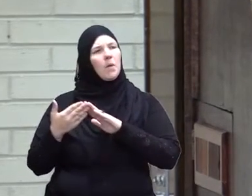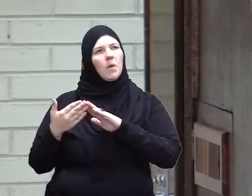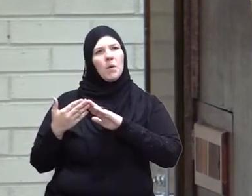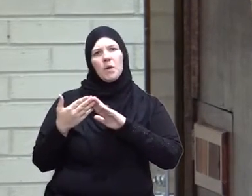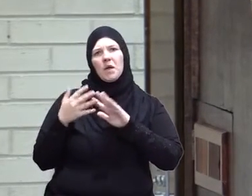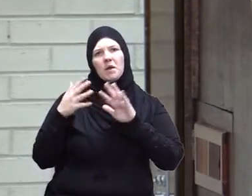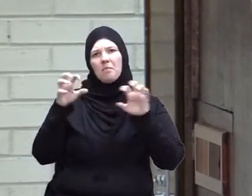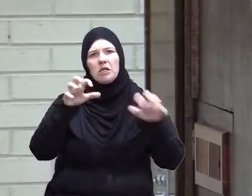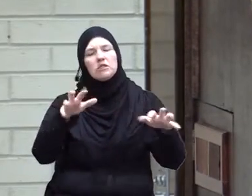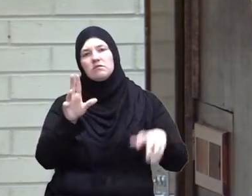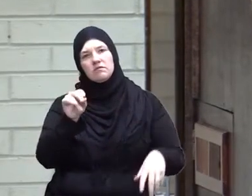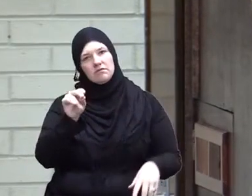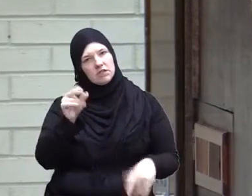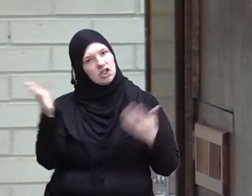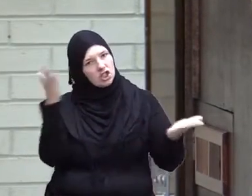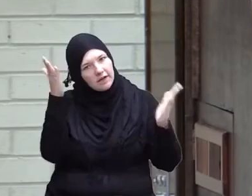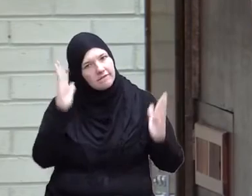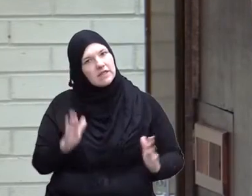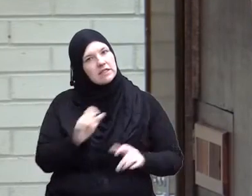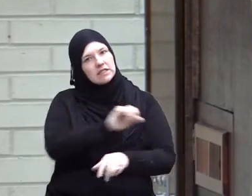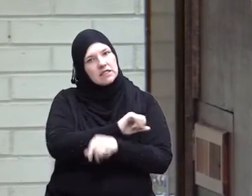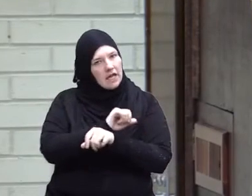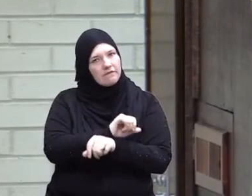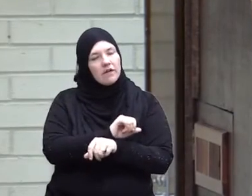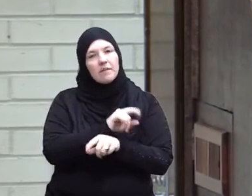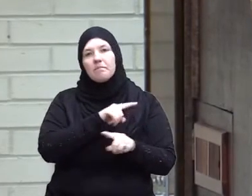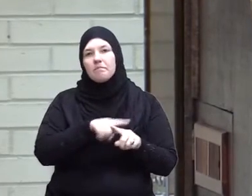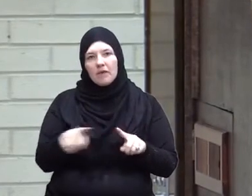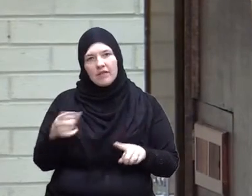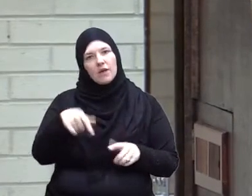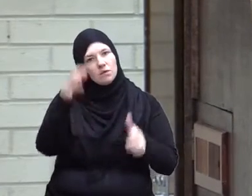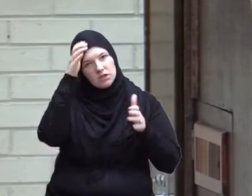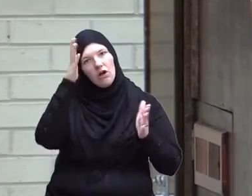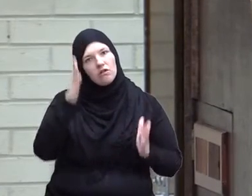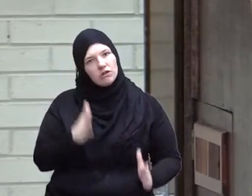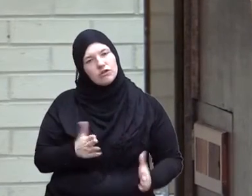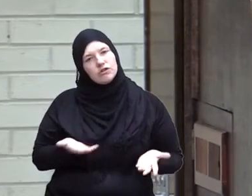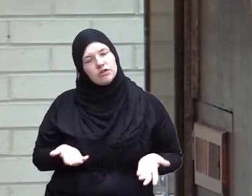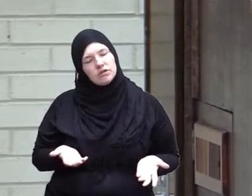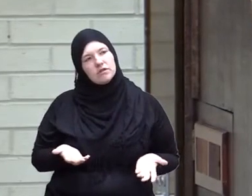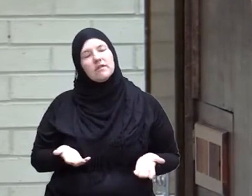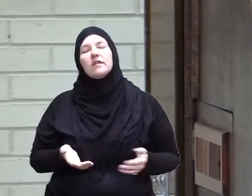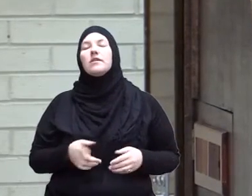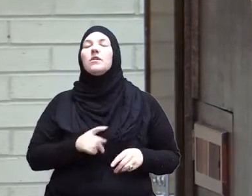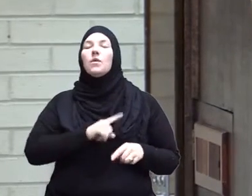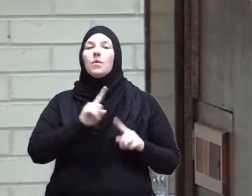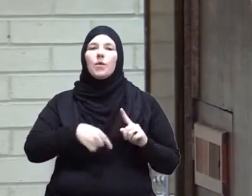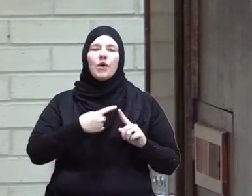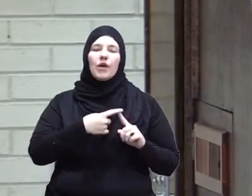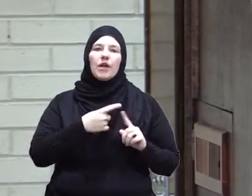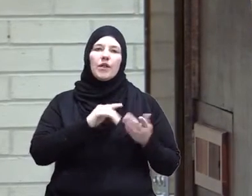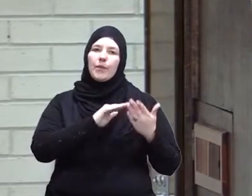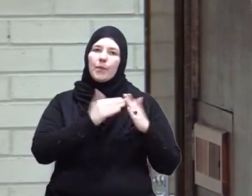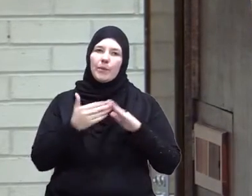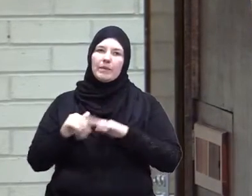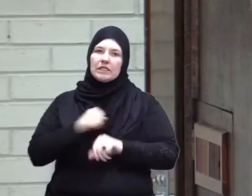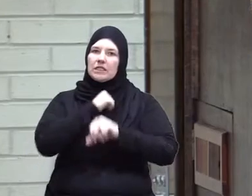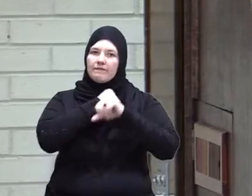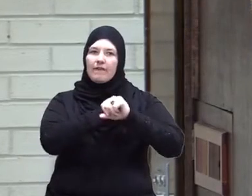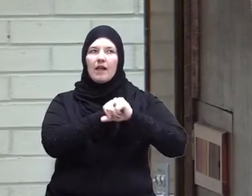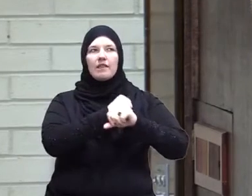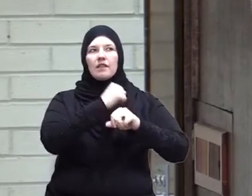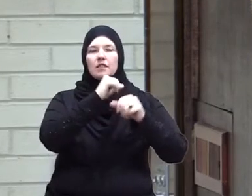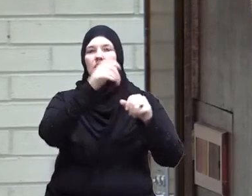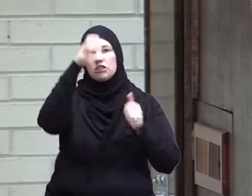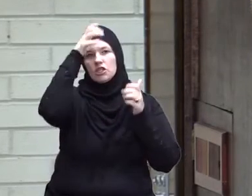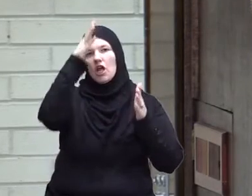were servants and slaves but they were scholars so when the ummah defends the scholars they are